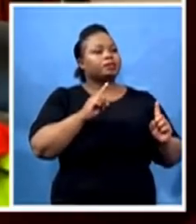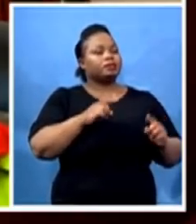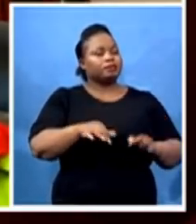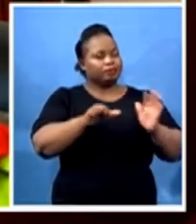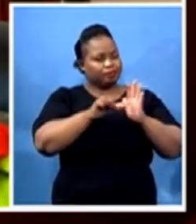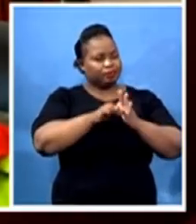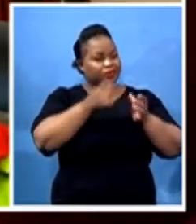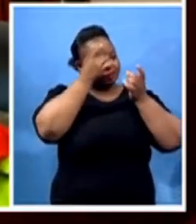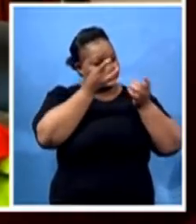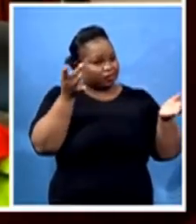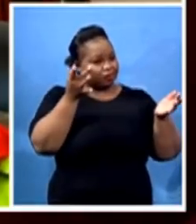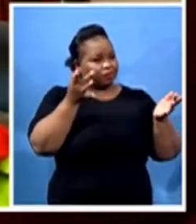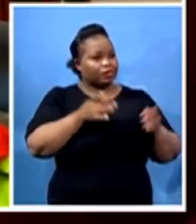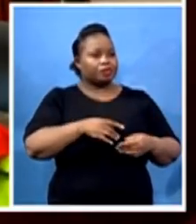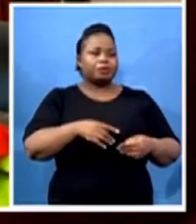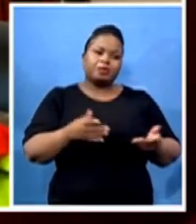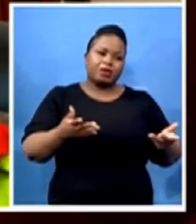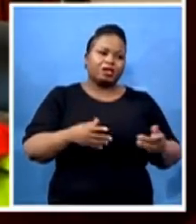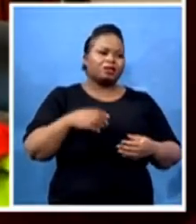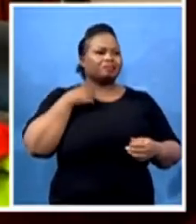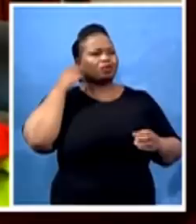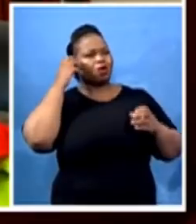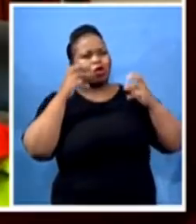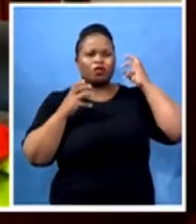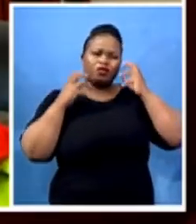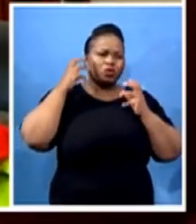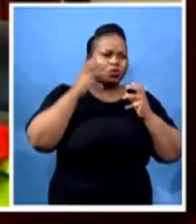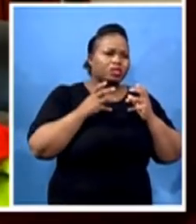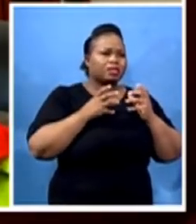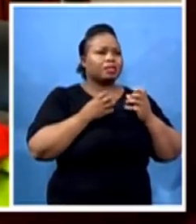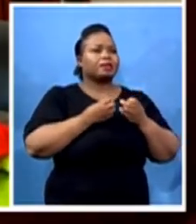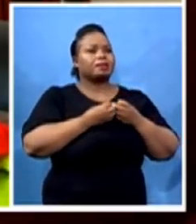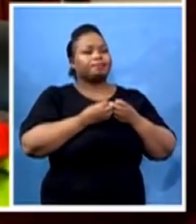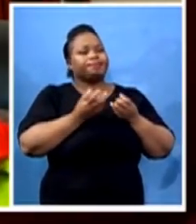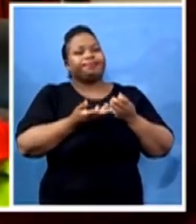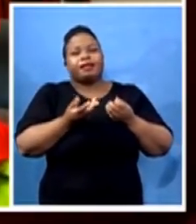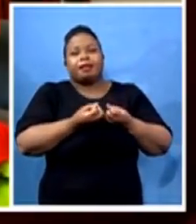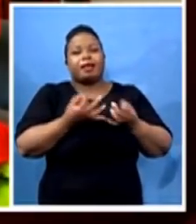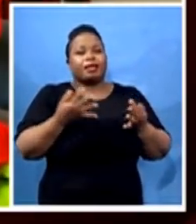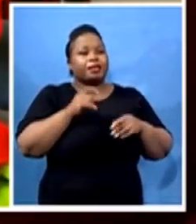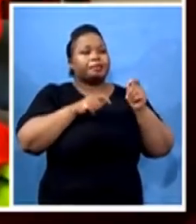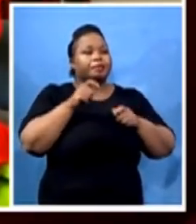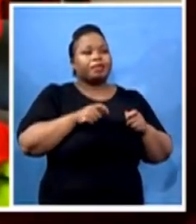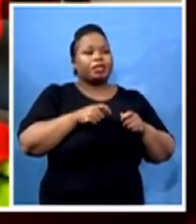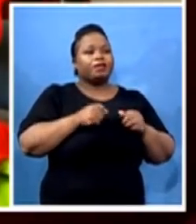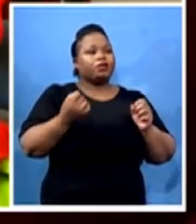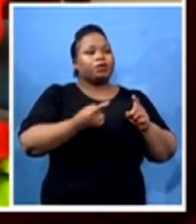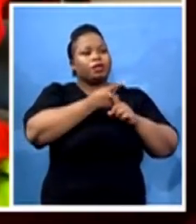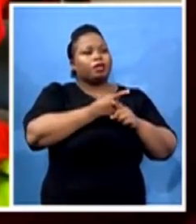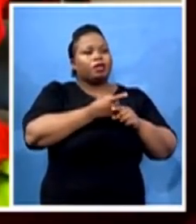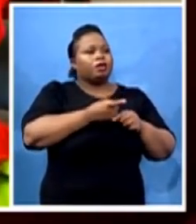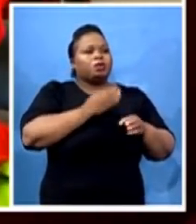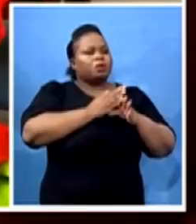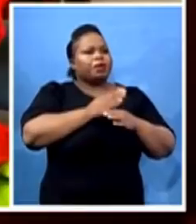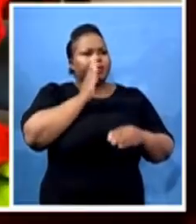confused, fumbling messaging measures won't work. The virus will beat us. And it's a lesson